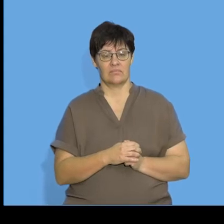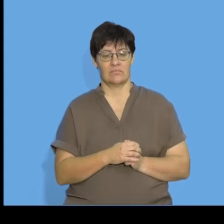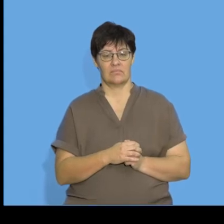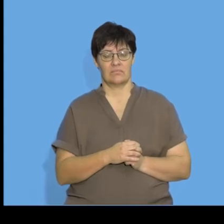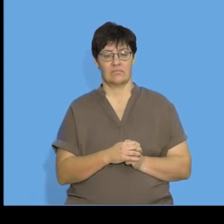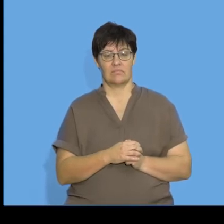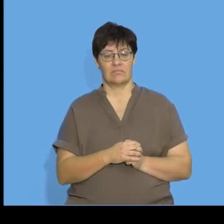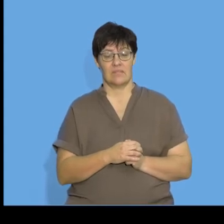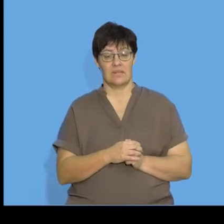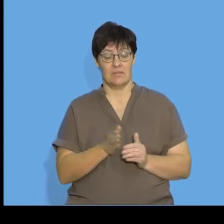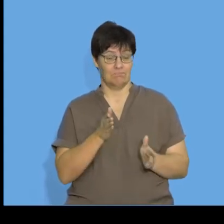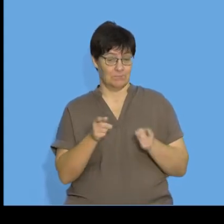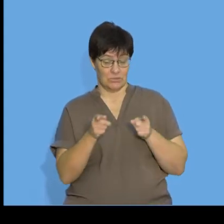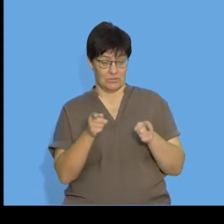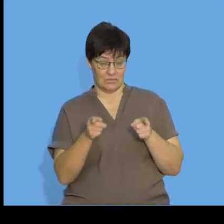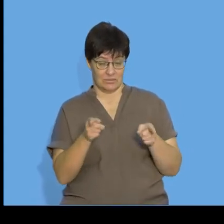between